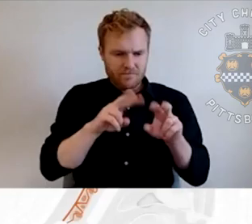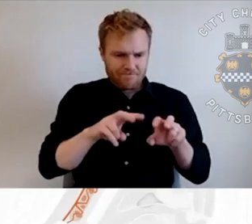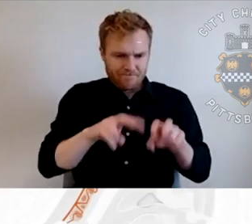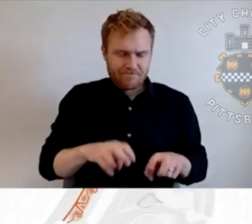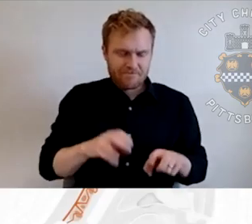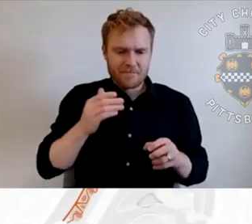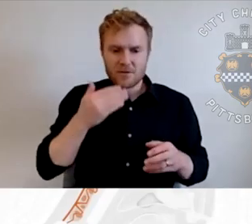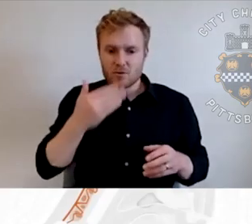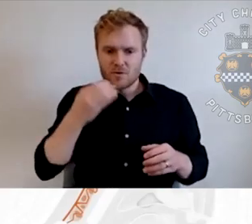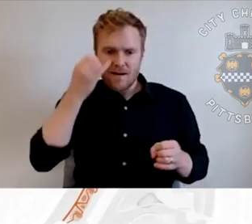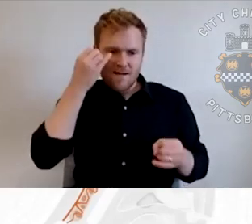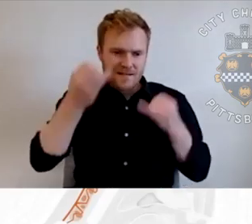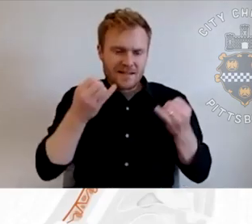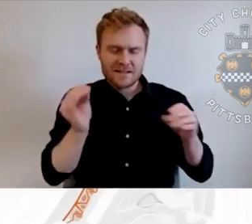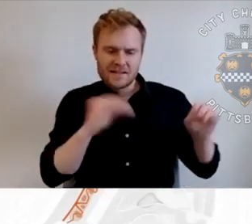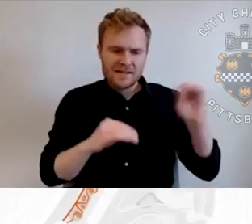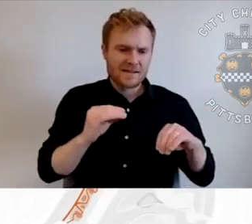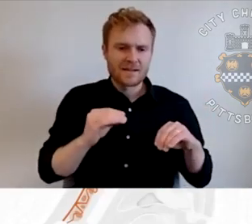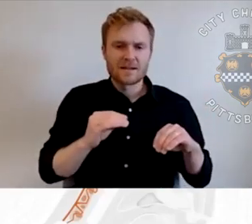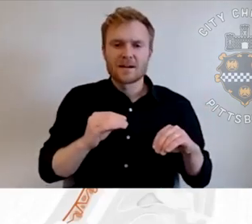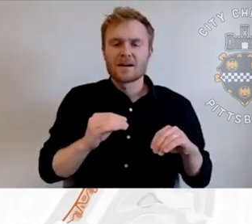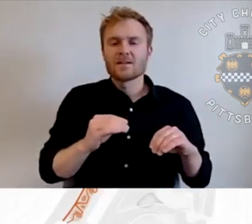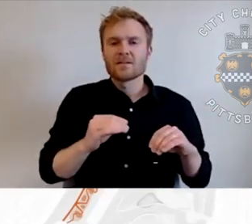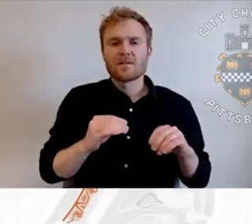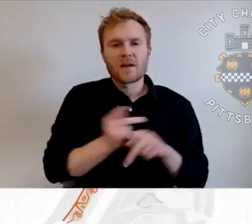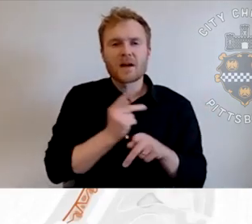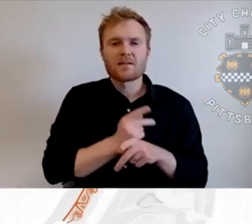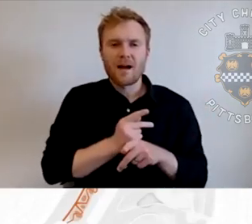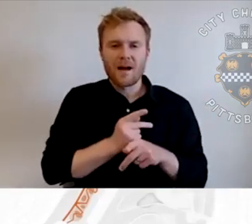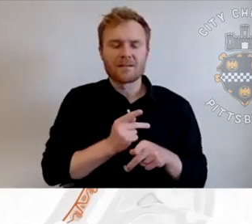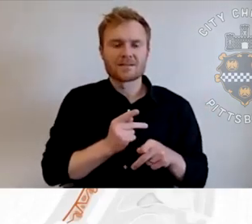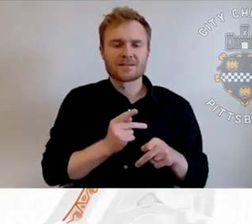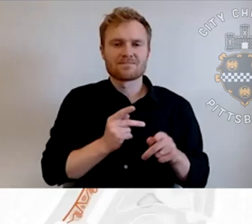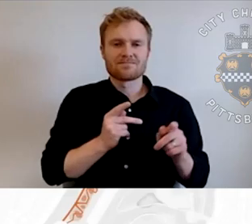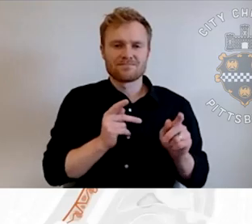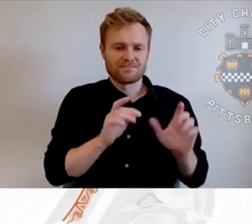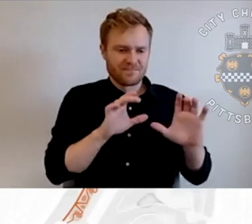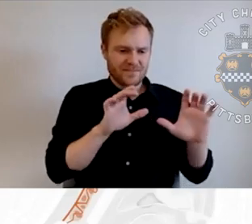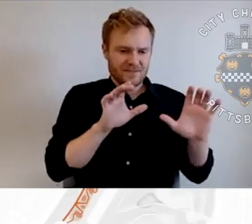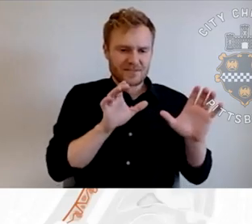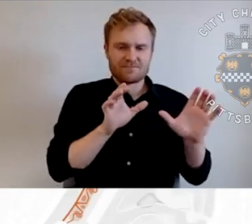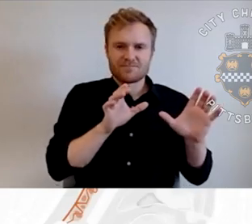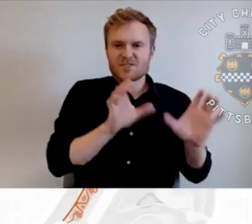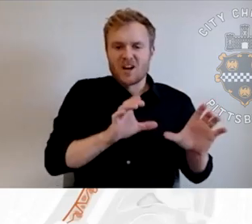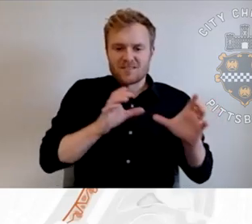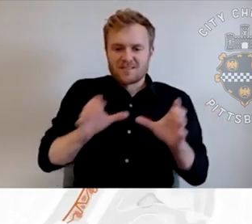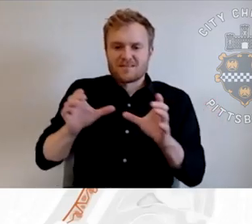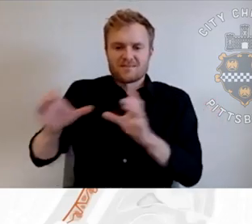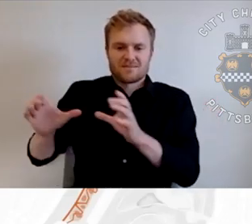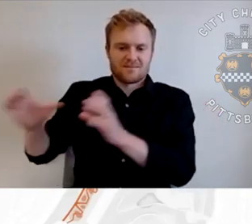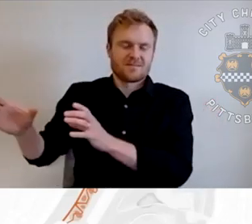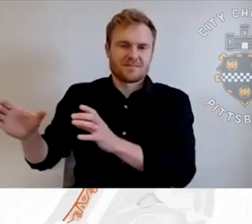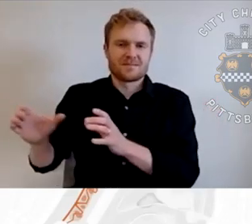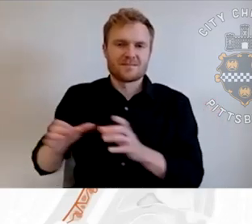buildable chunks. Um, and, and having, having that cost estimate and that plan in place really helps